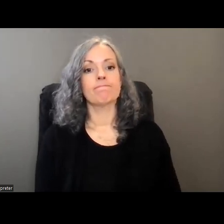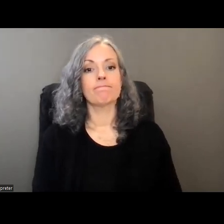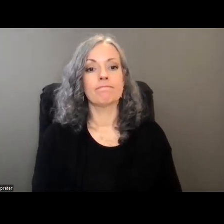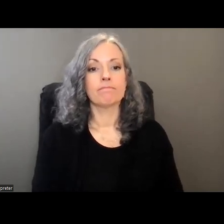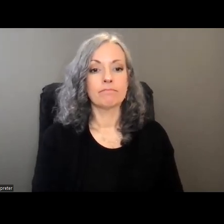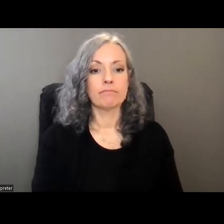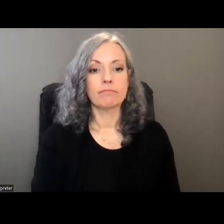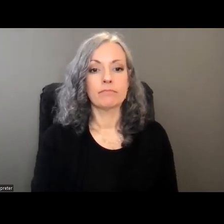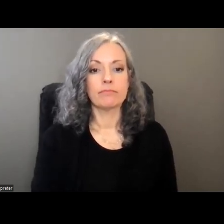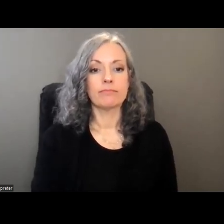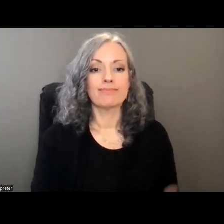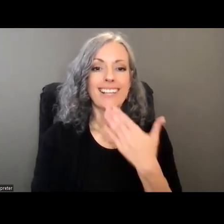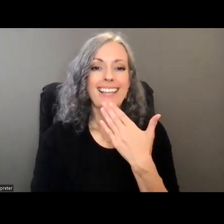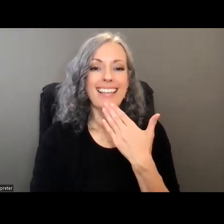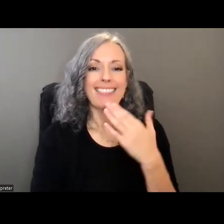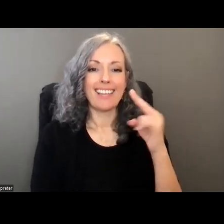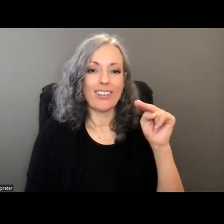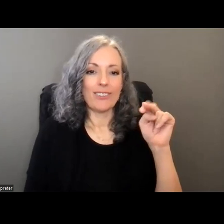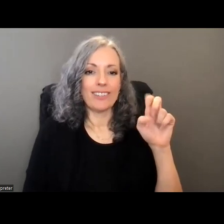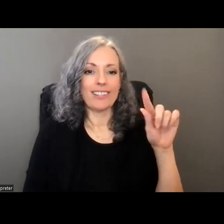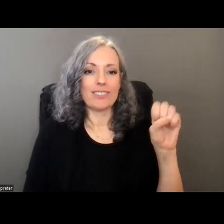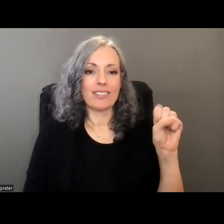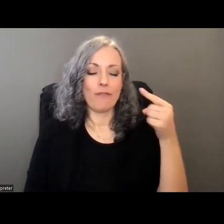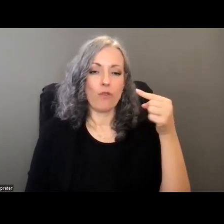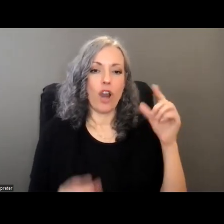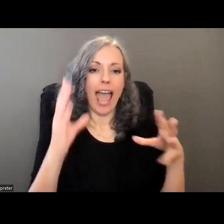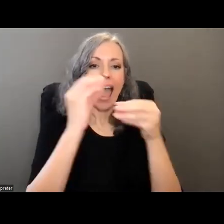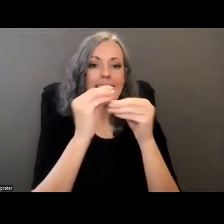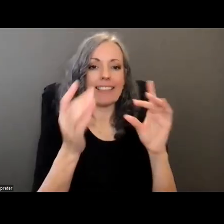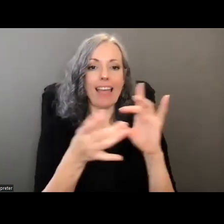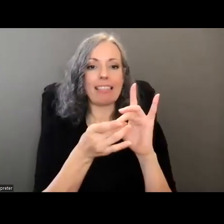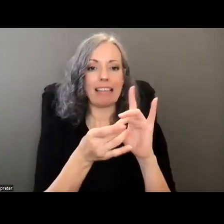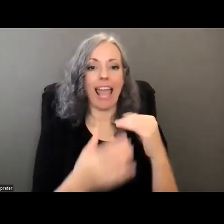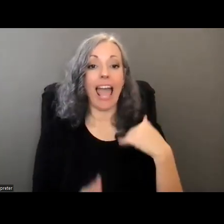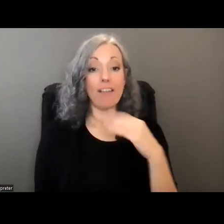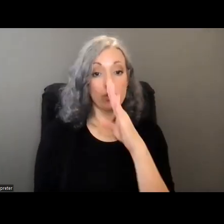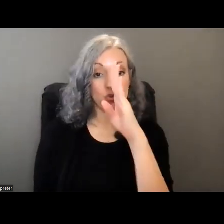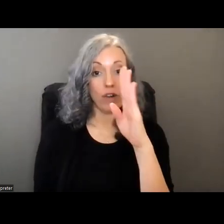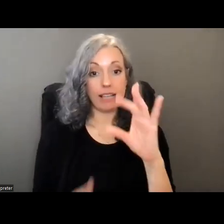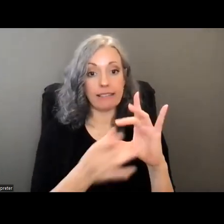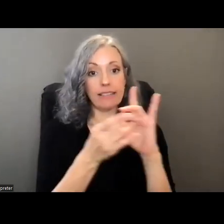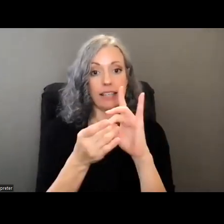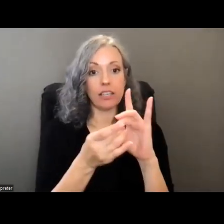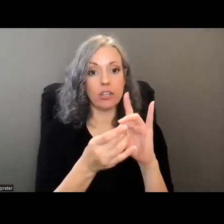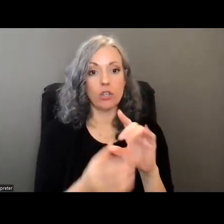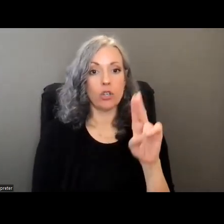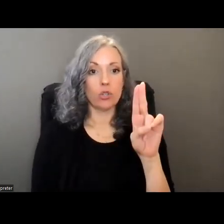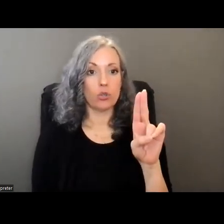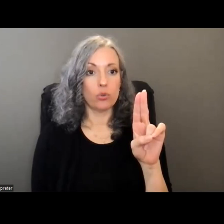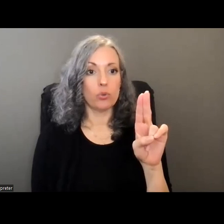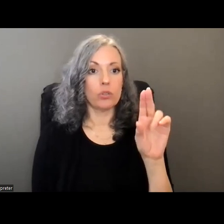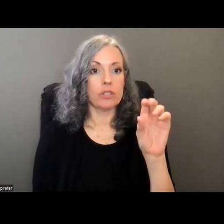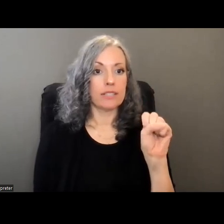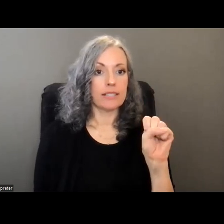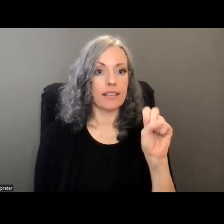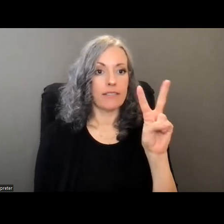um thank you nelson for dropping that link in um there's a direct link to the ca 2030 page that links off of our